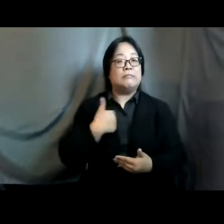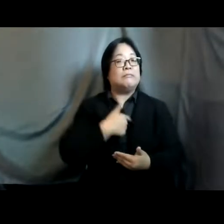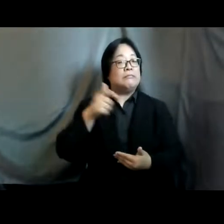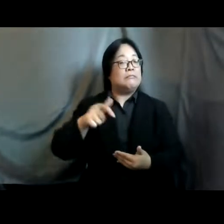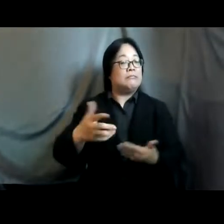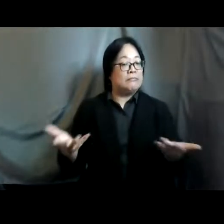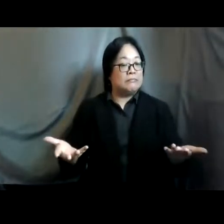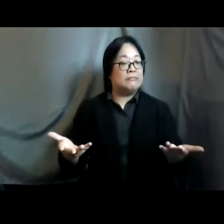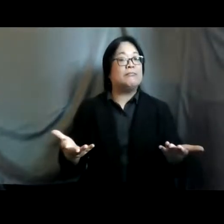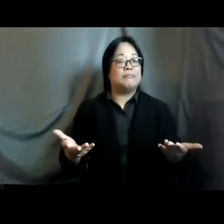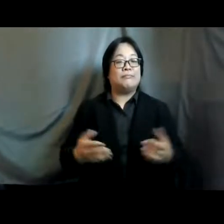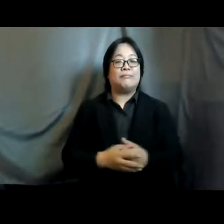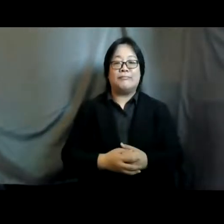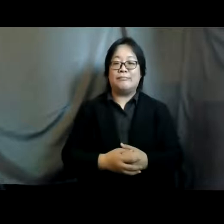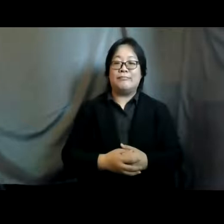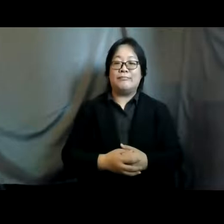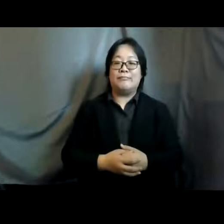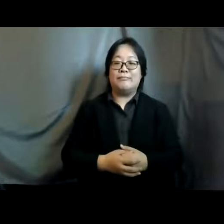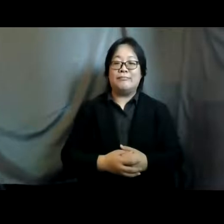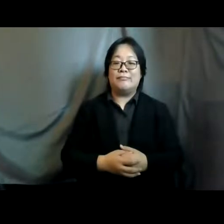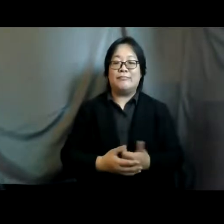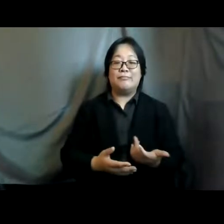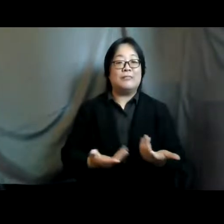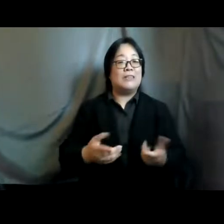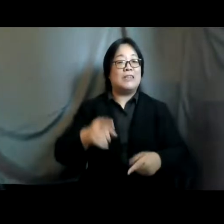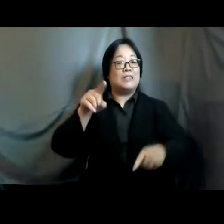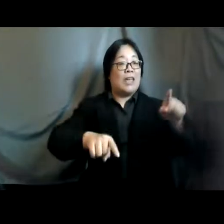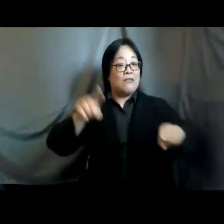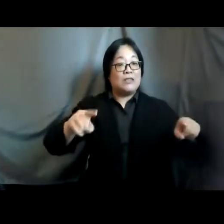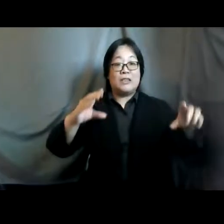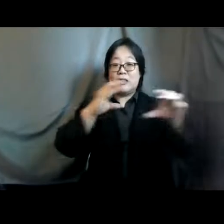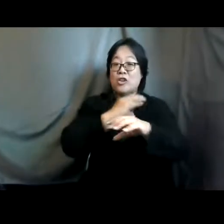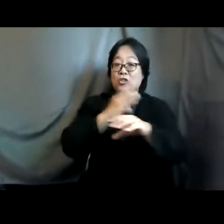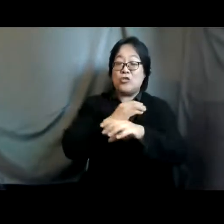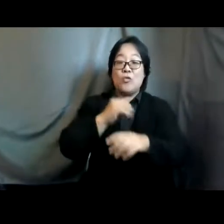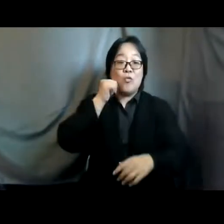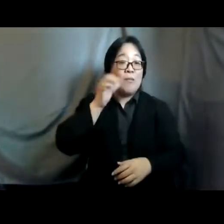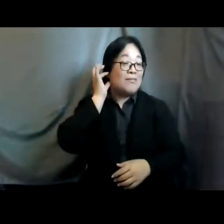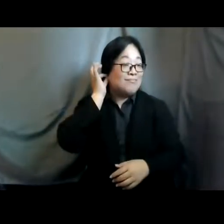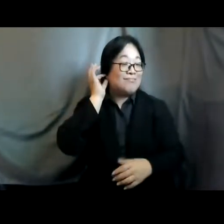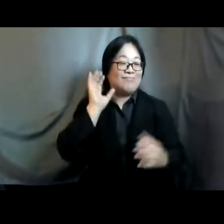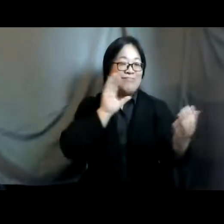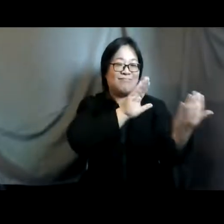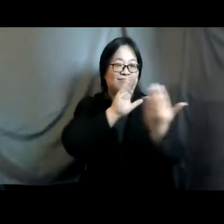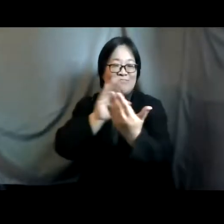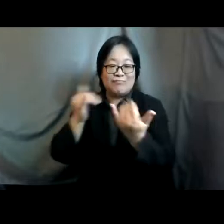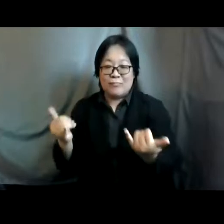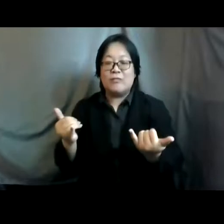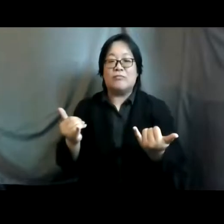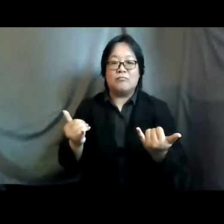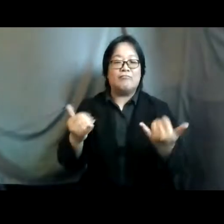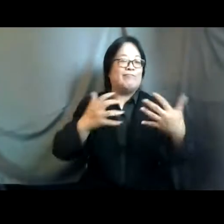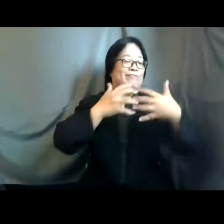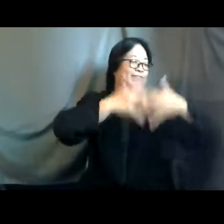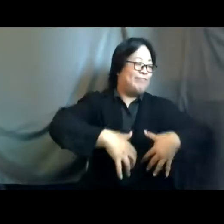unpack the diverse challenges that women and girls face uh and uh i think this is a